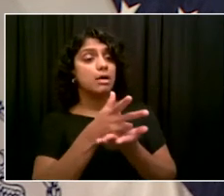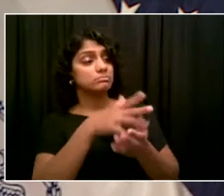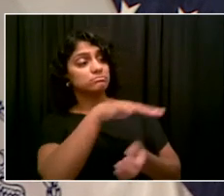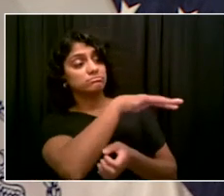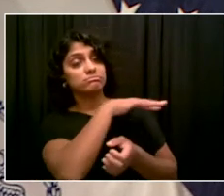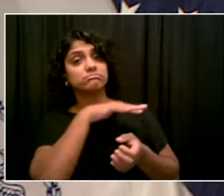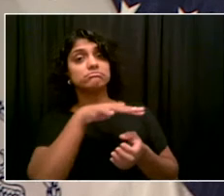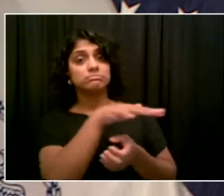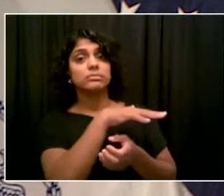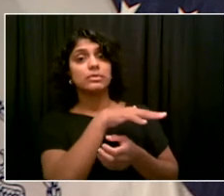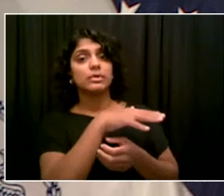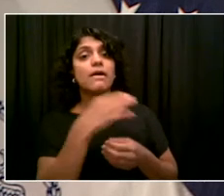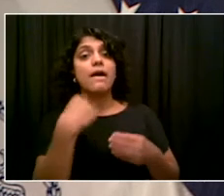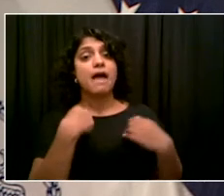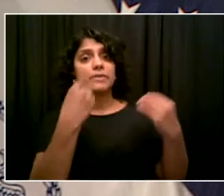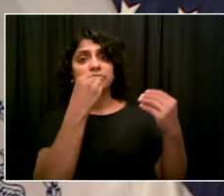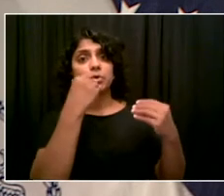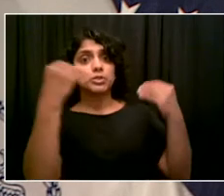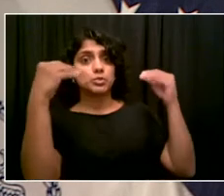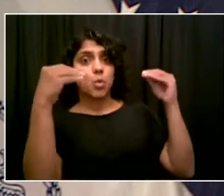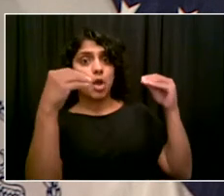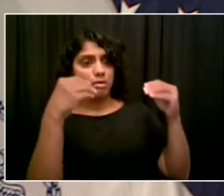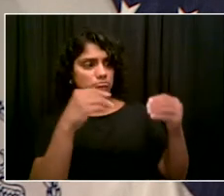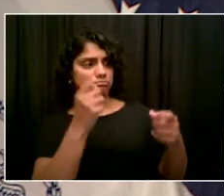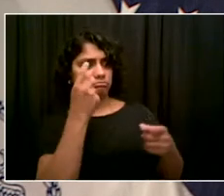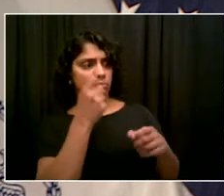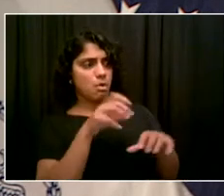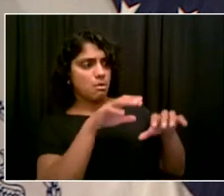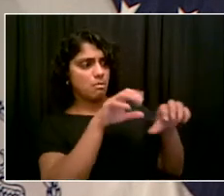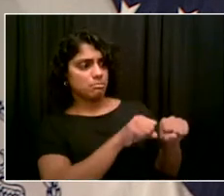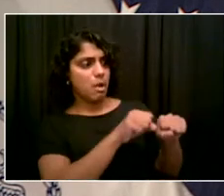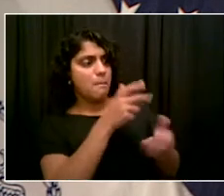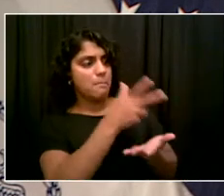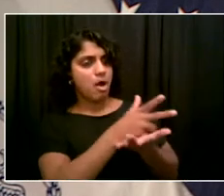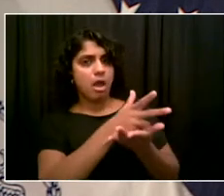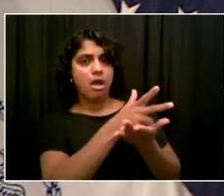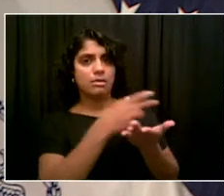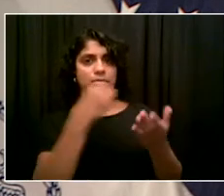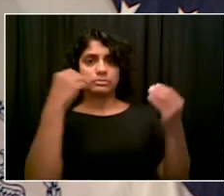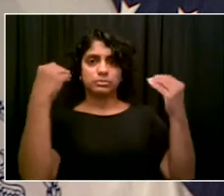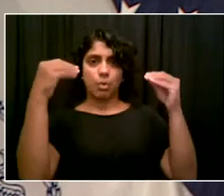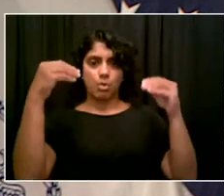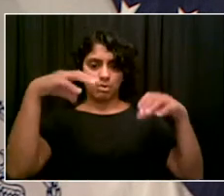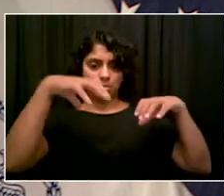and a new expanded market will be part of the lot redevelopment.